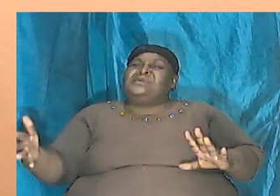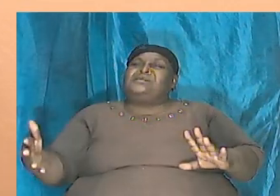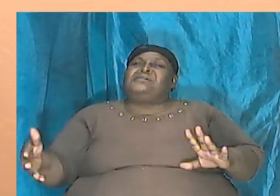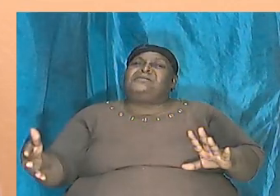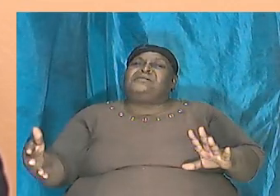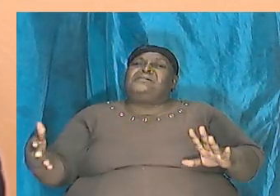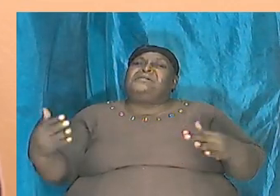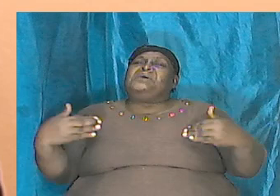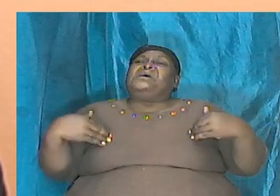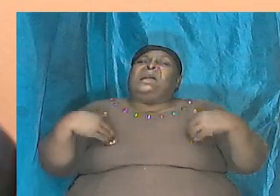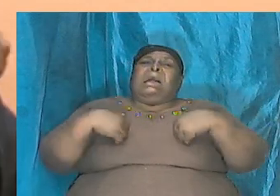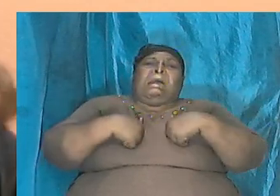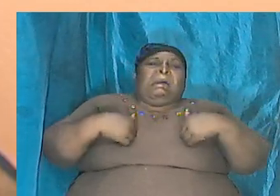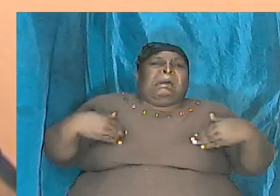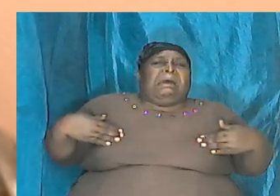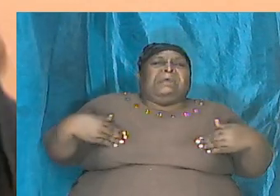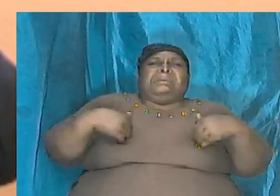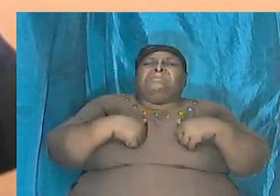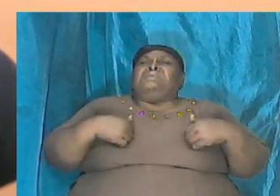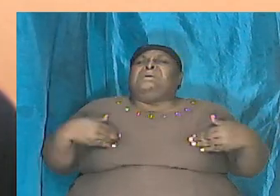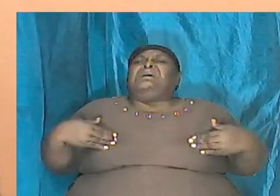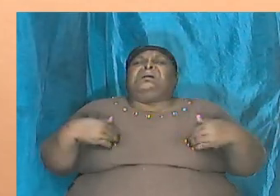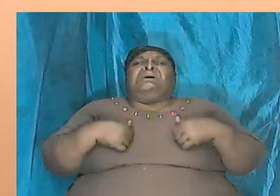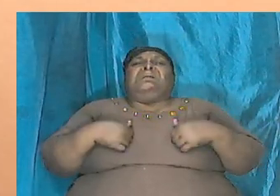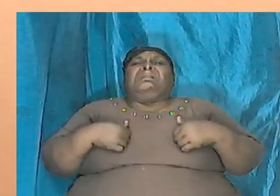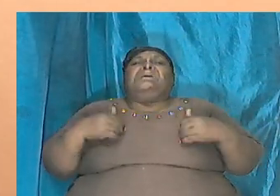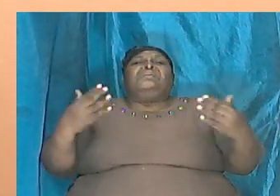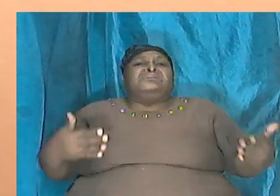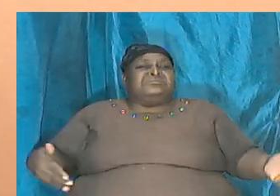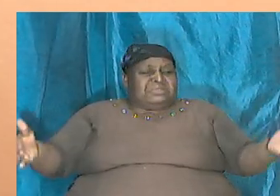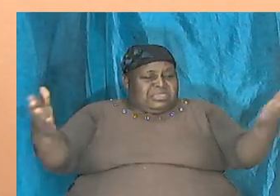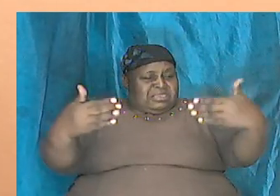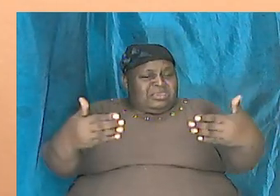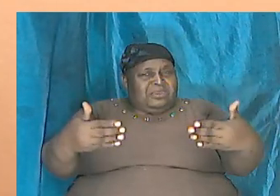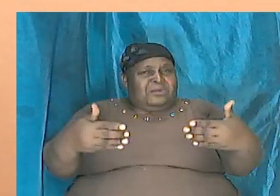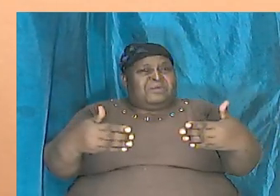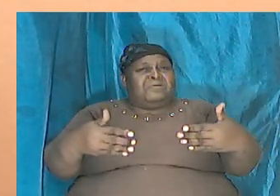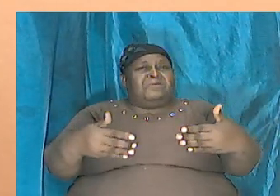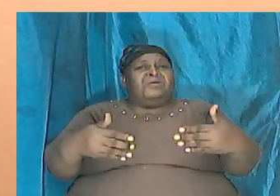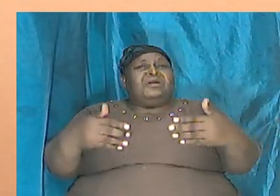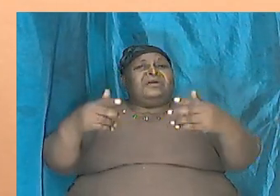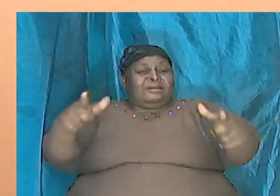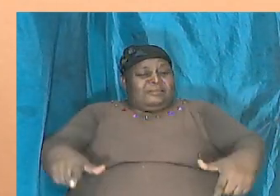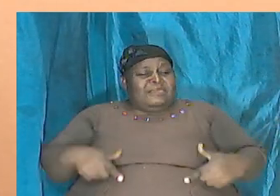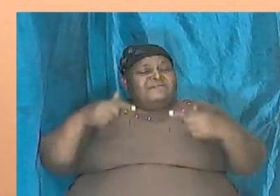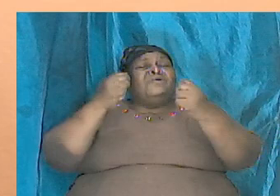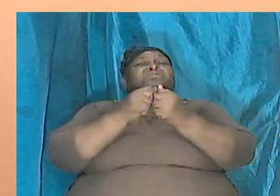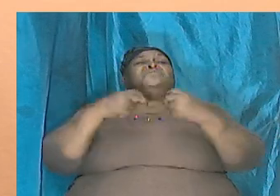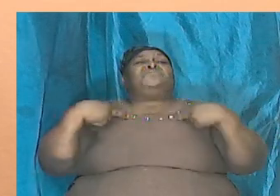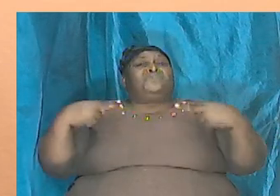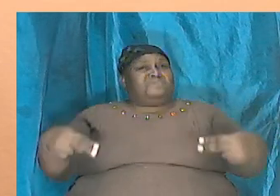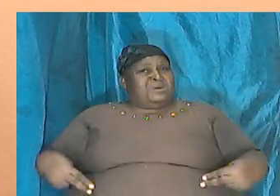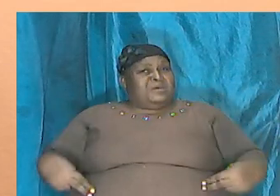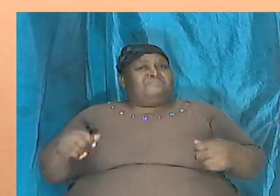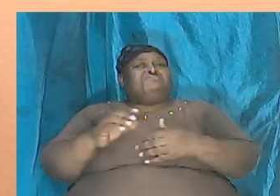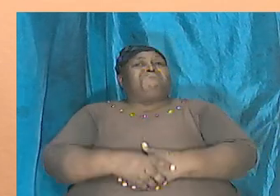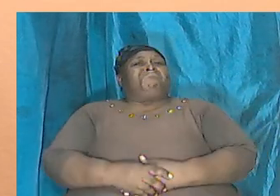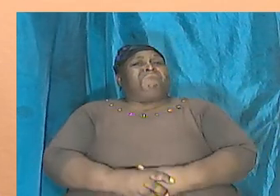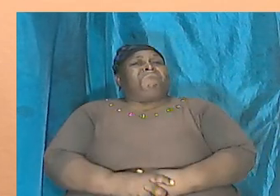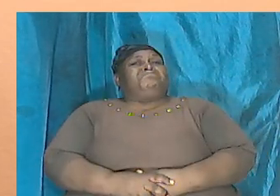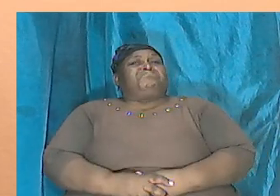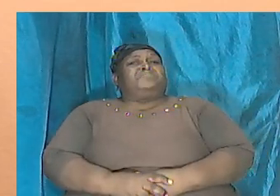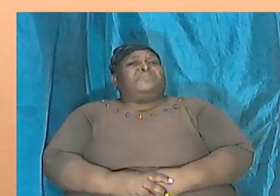animals were actually here I don't care what anybody told you debunk them